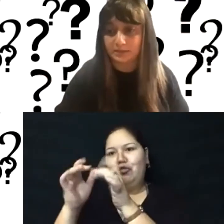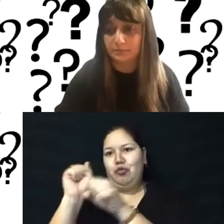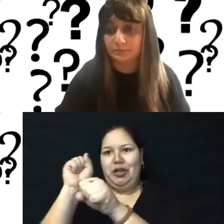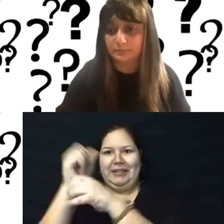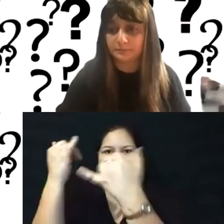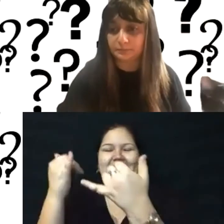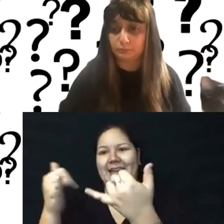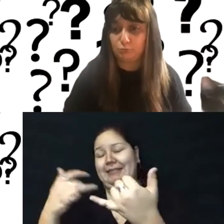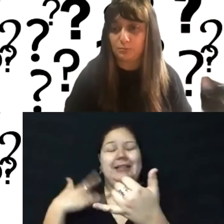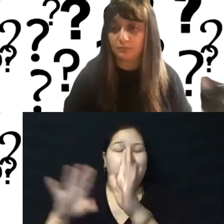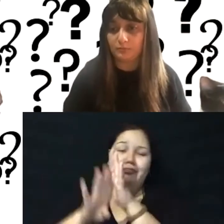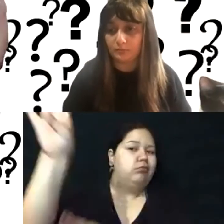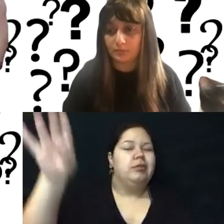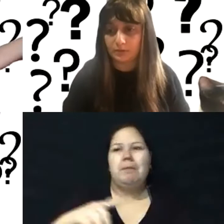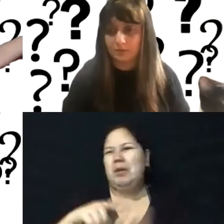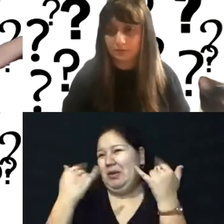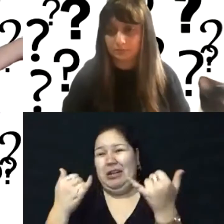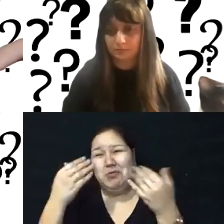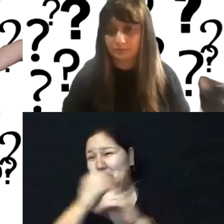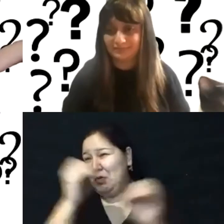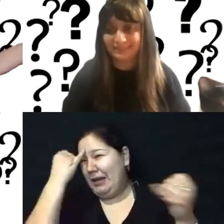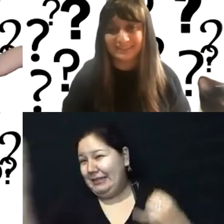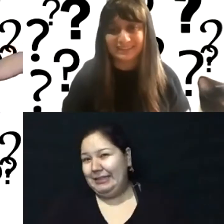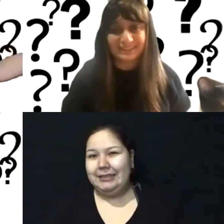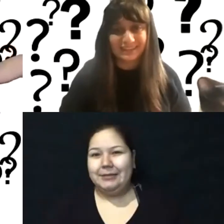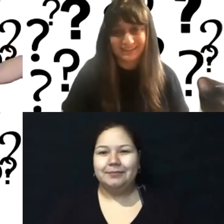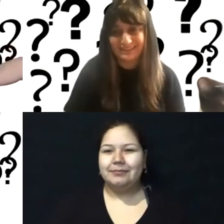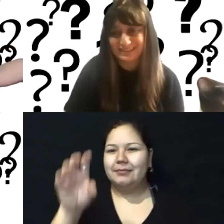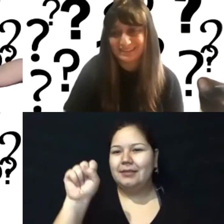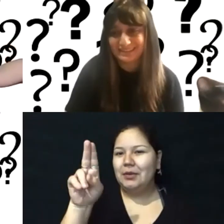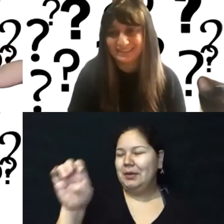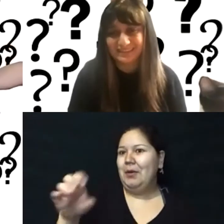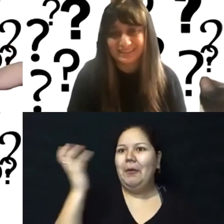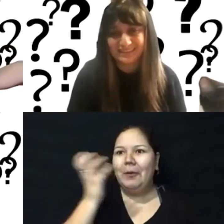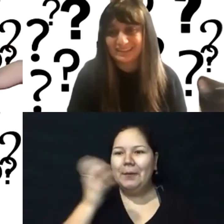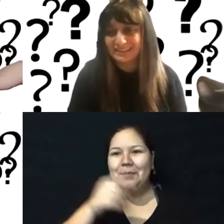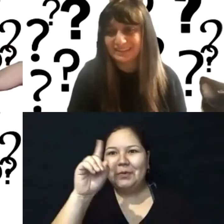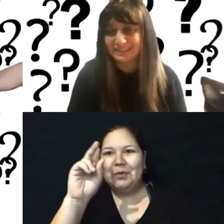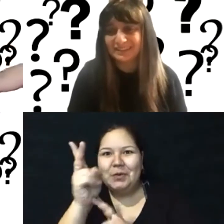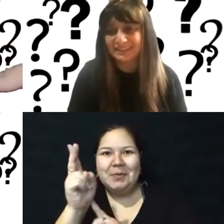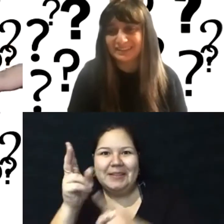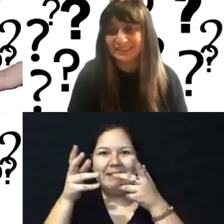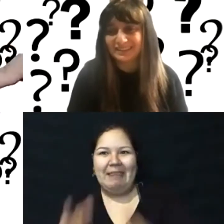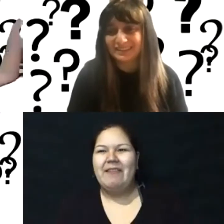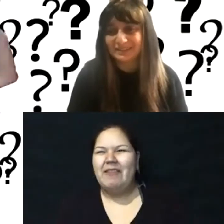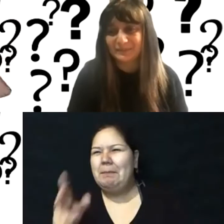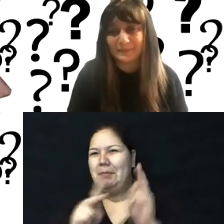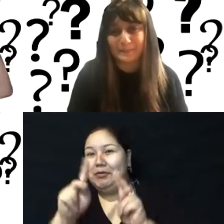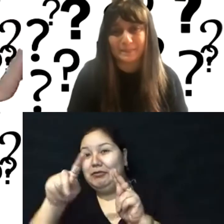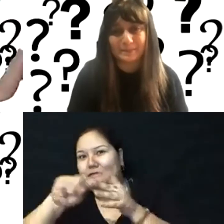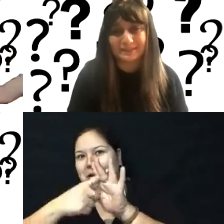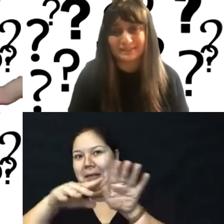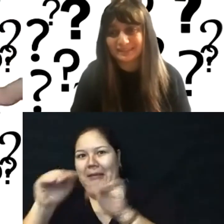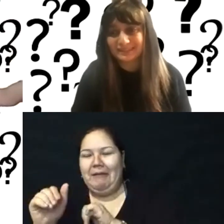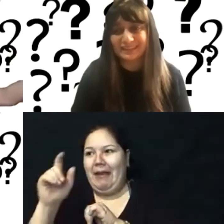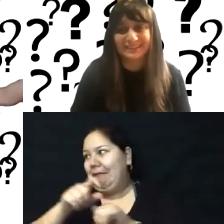of my head. Hot damn! Two minutes left. Anybody got a pass? People are starting to leave because they have to click out to get to the next meeting and